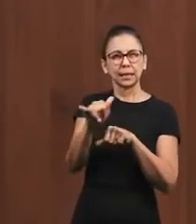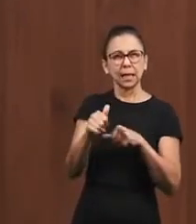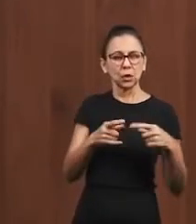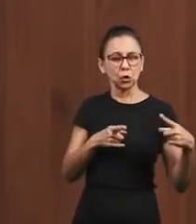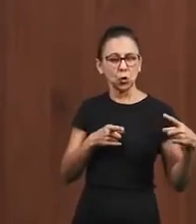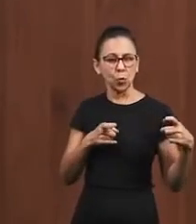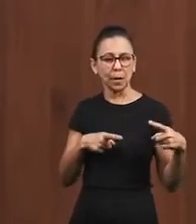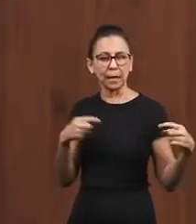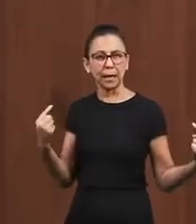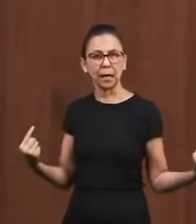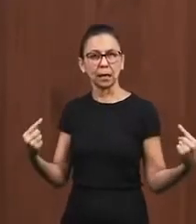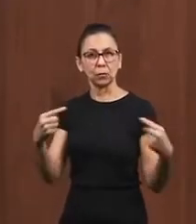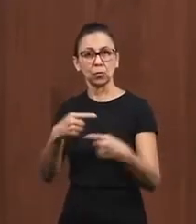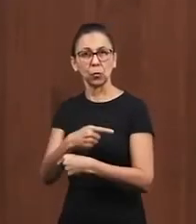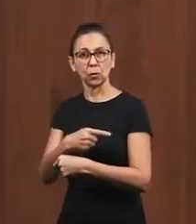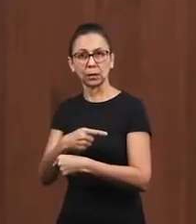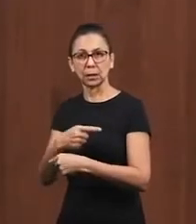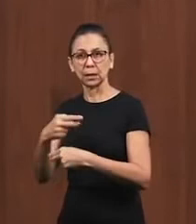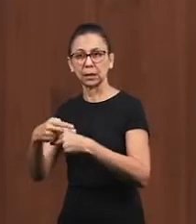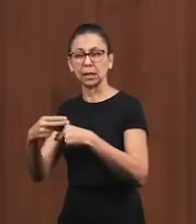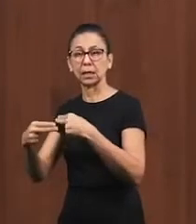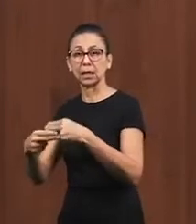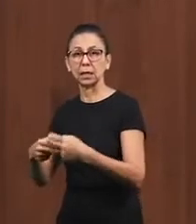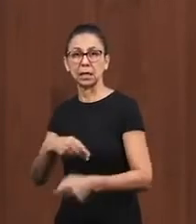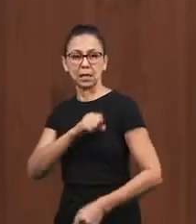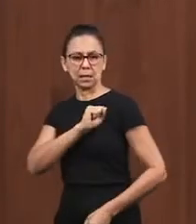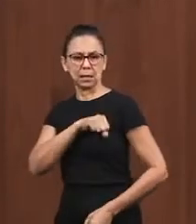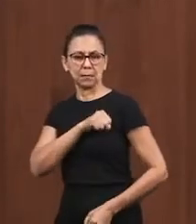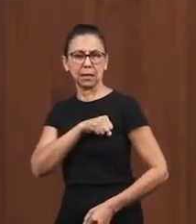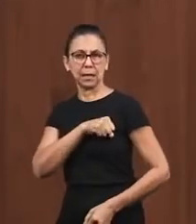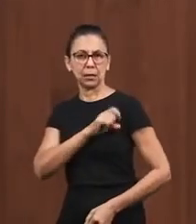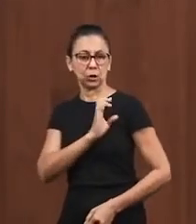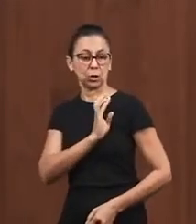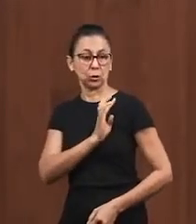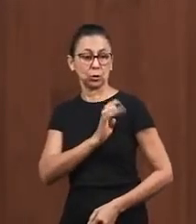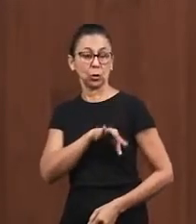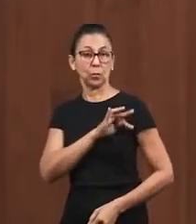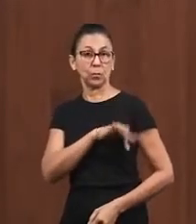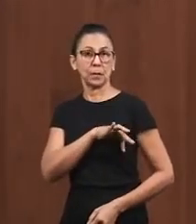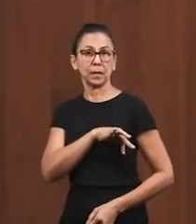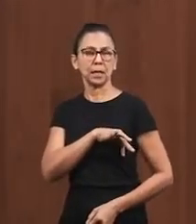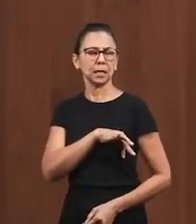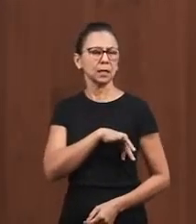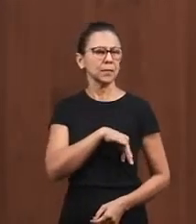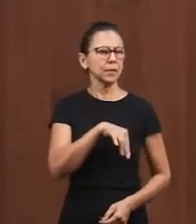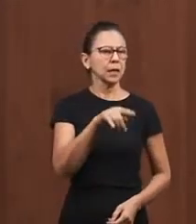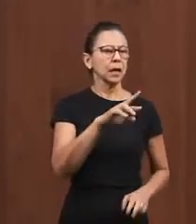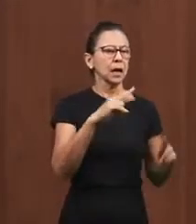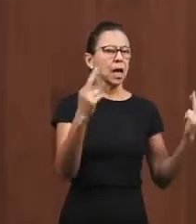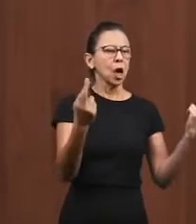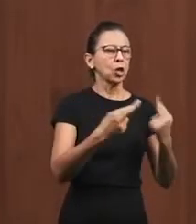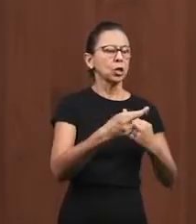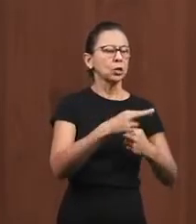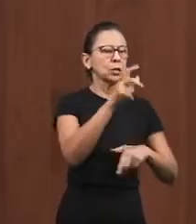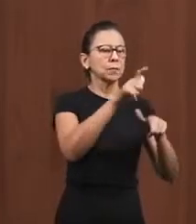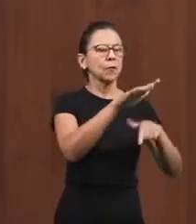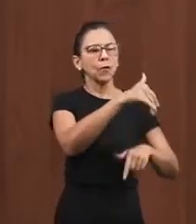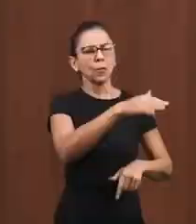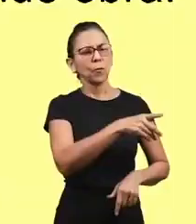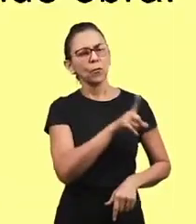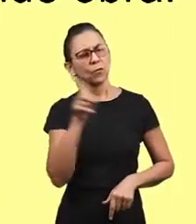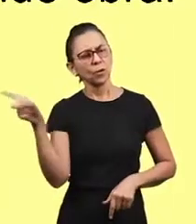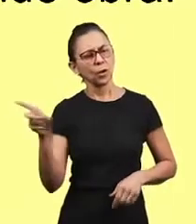and Tobiah gathered men and said we are going to fight them so that they can give up on this work this